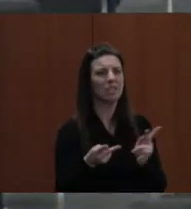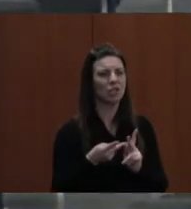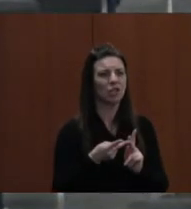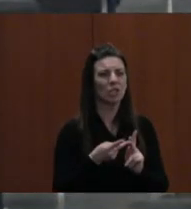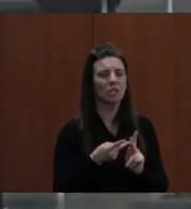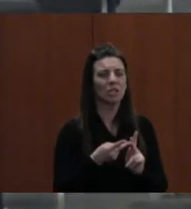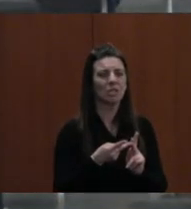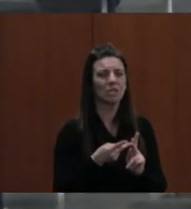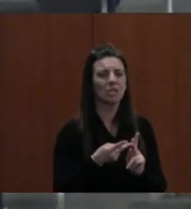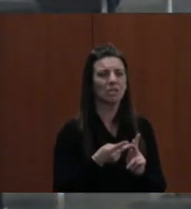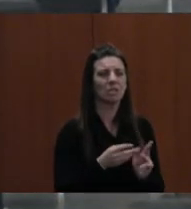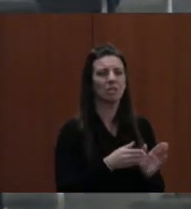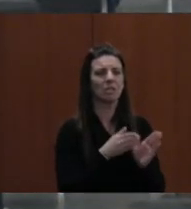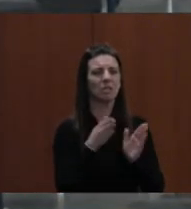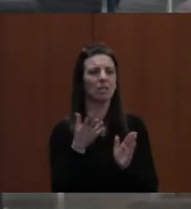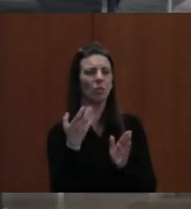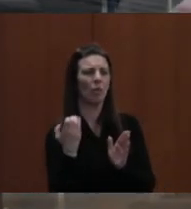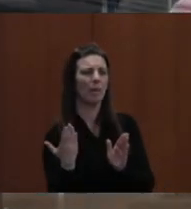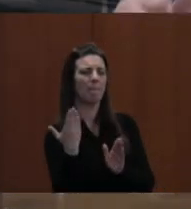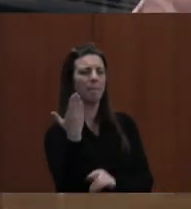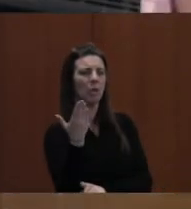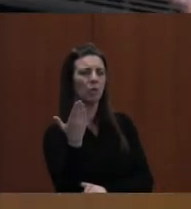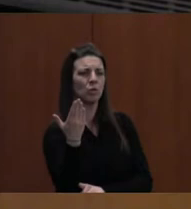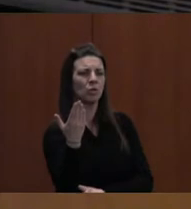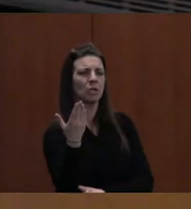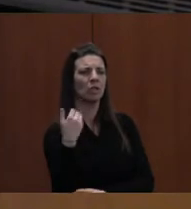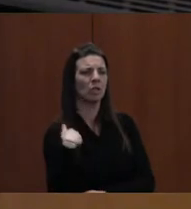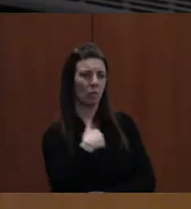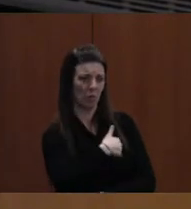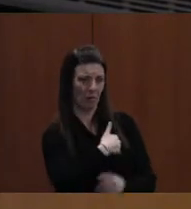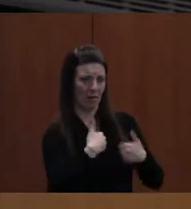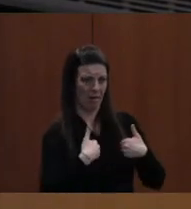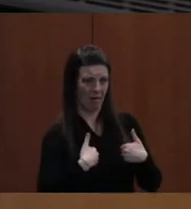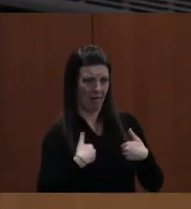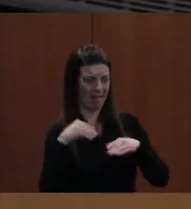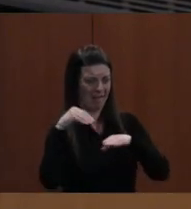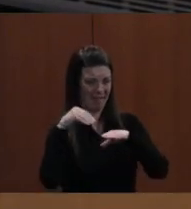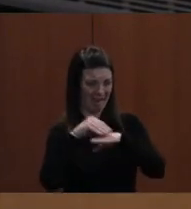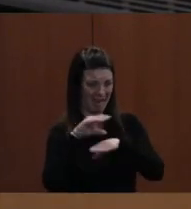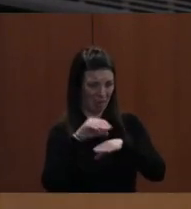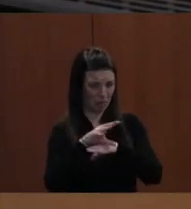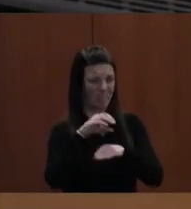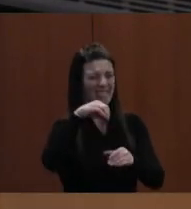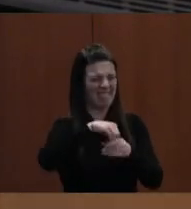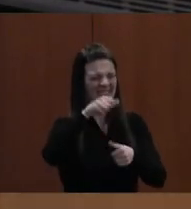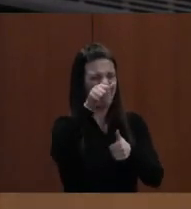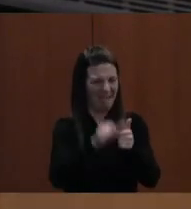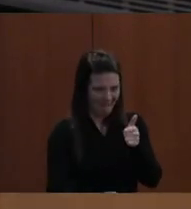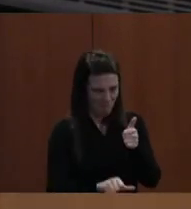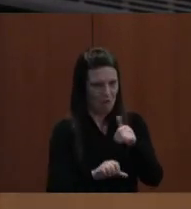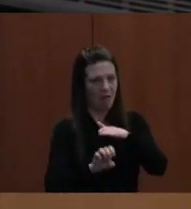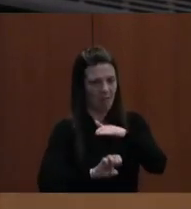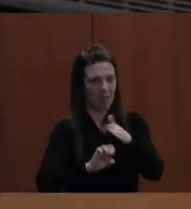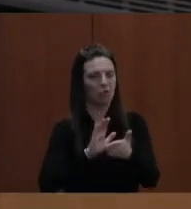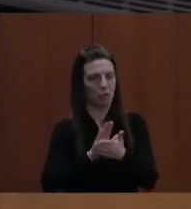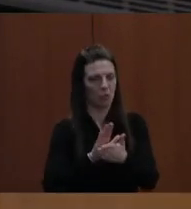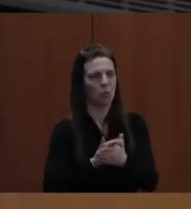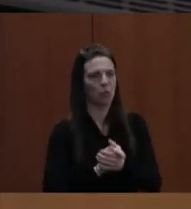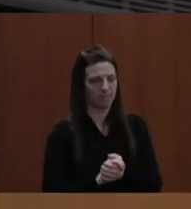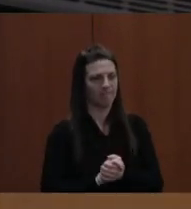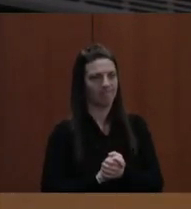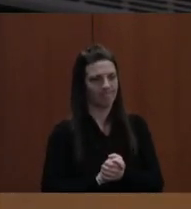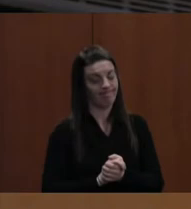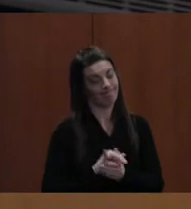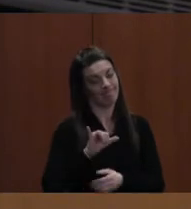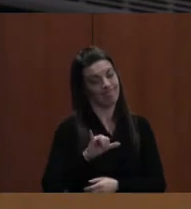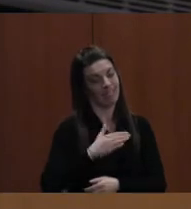I'd like to make a motion that we have, uh, a counselor in every elementary school. That would be my